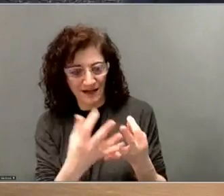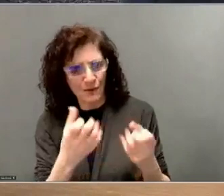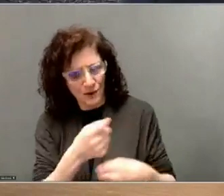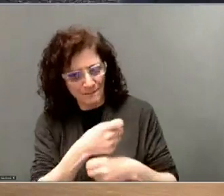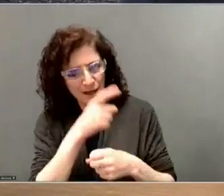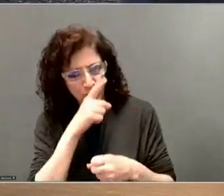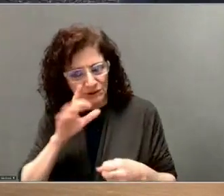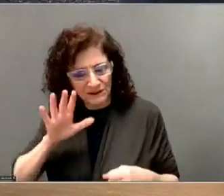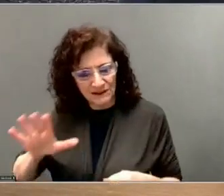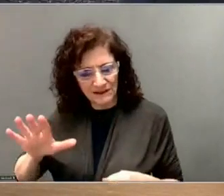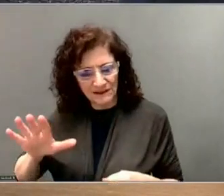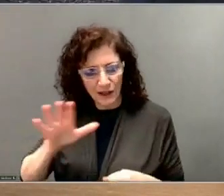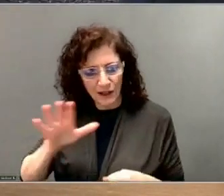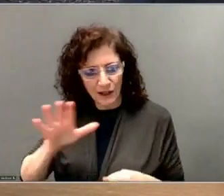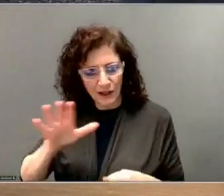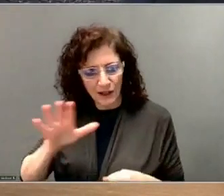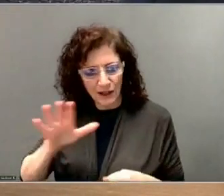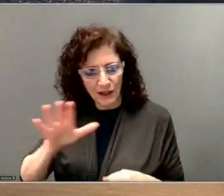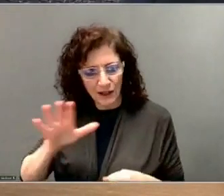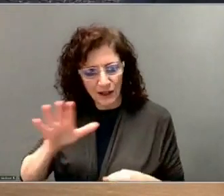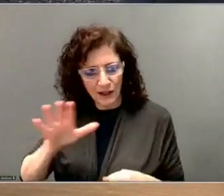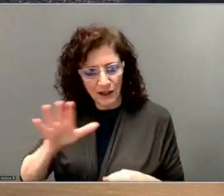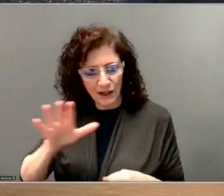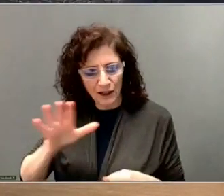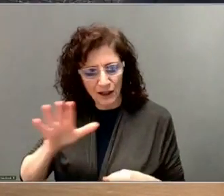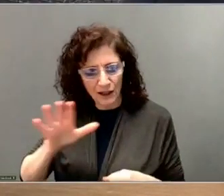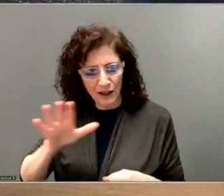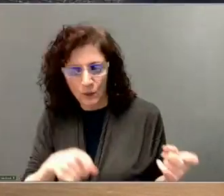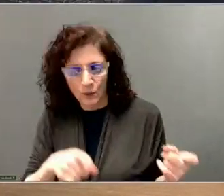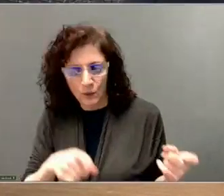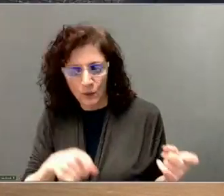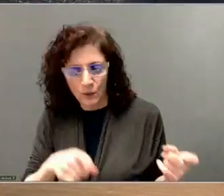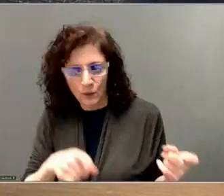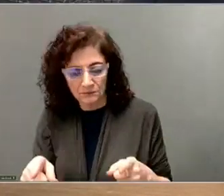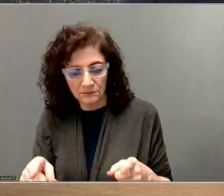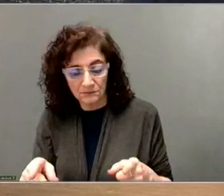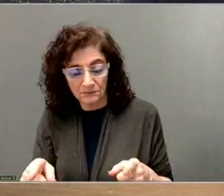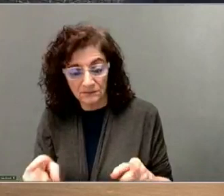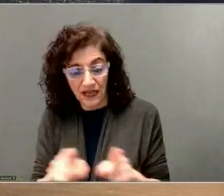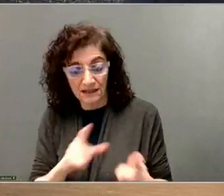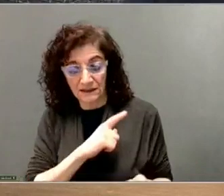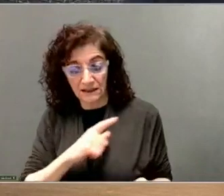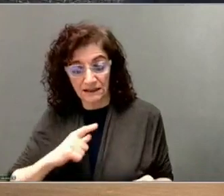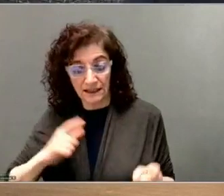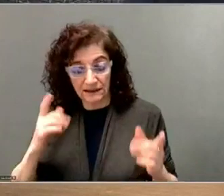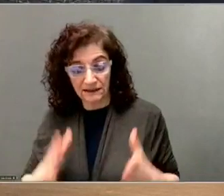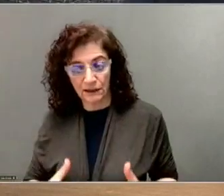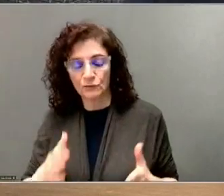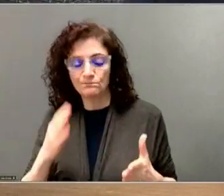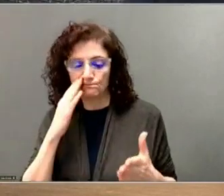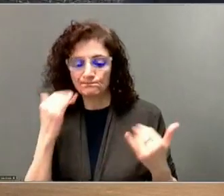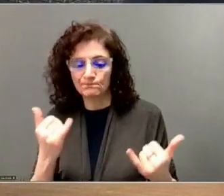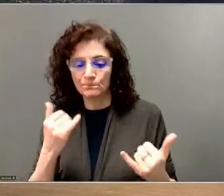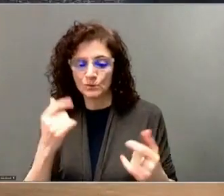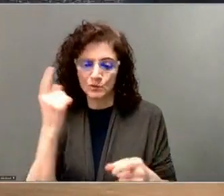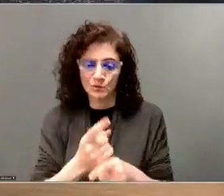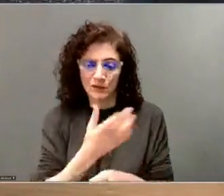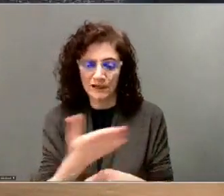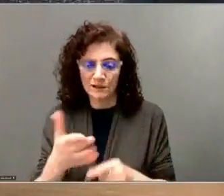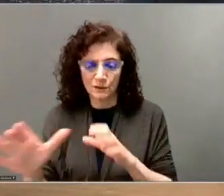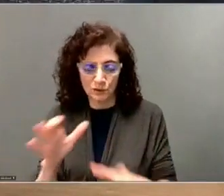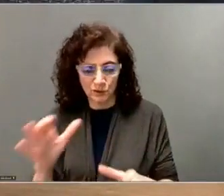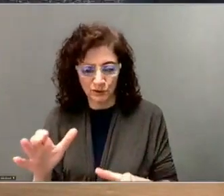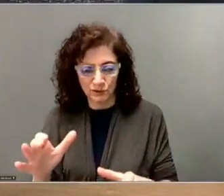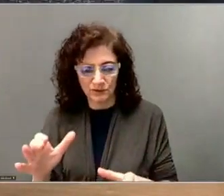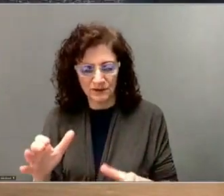at their school every step of the way. As a legislator, I know that this is the right thing to do to secure the rights of parents.